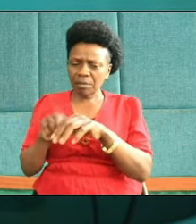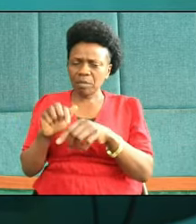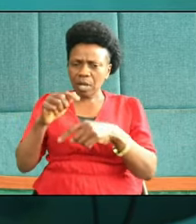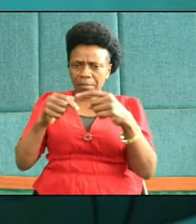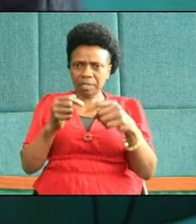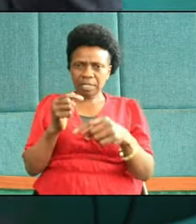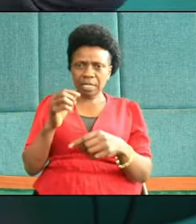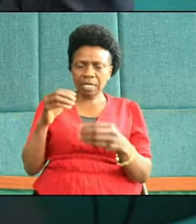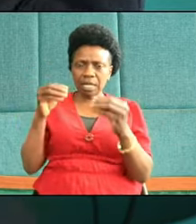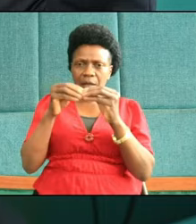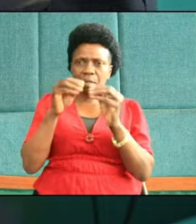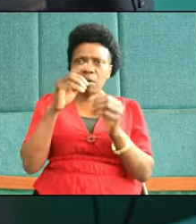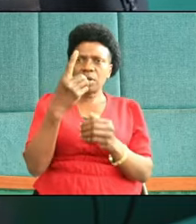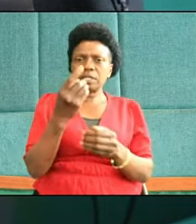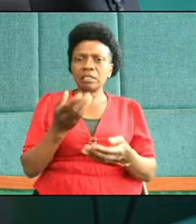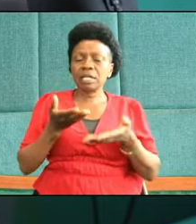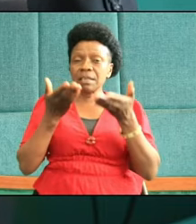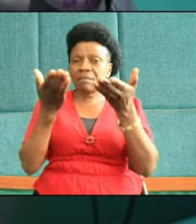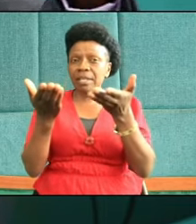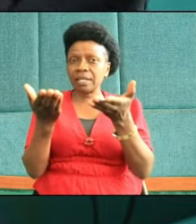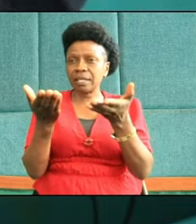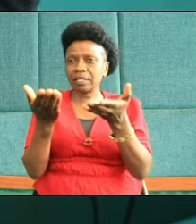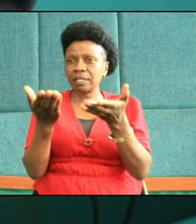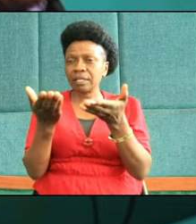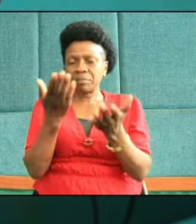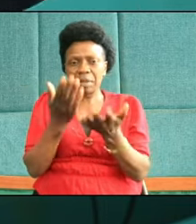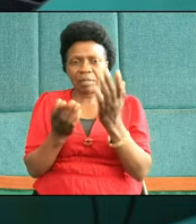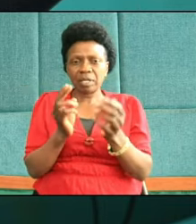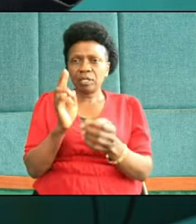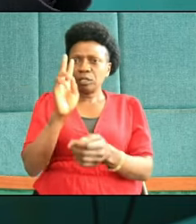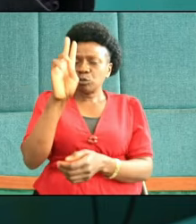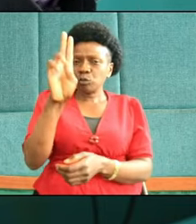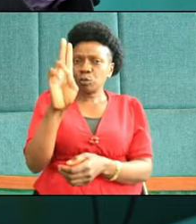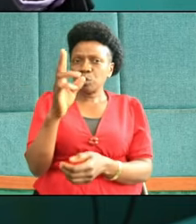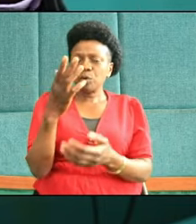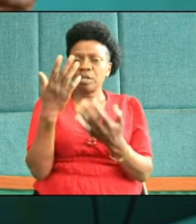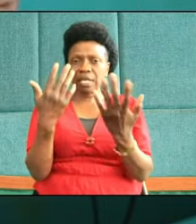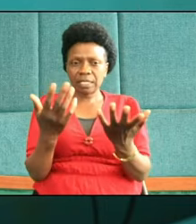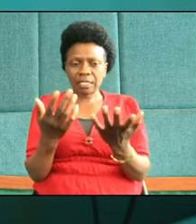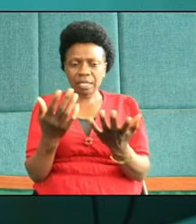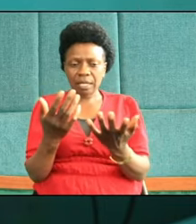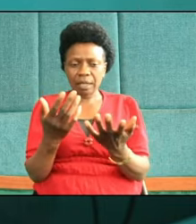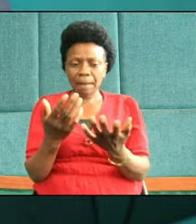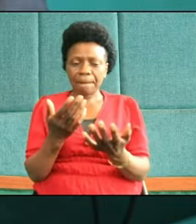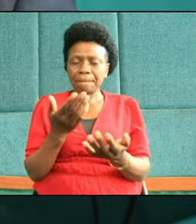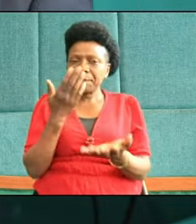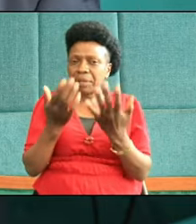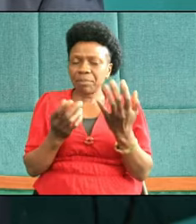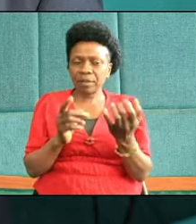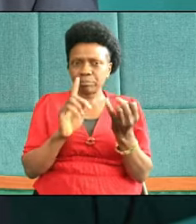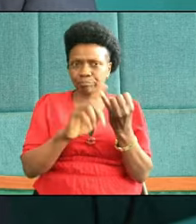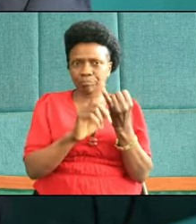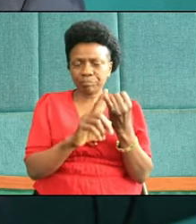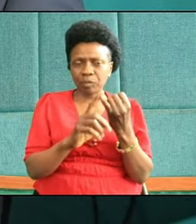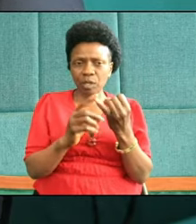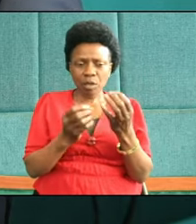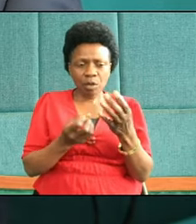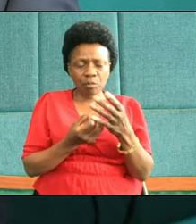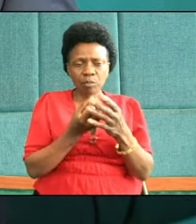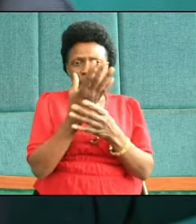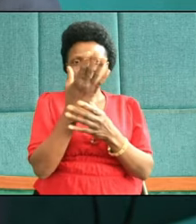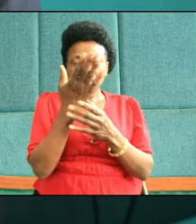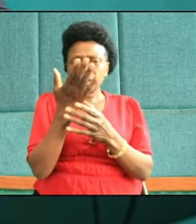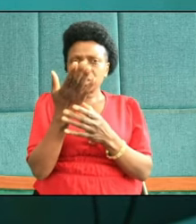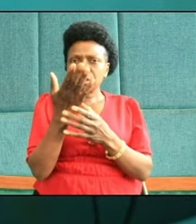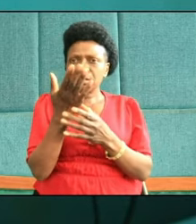be given were only two things, bush flowers as well as pine tree branches,